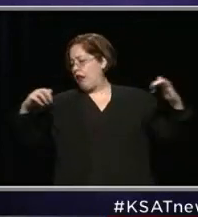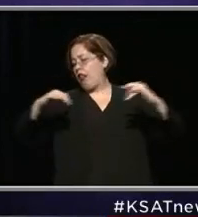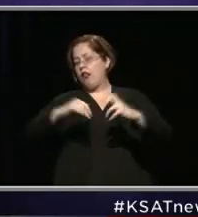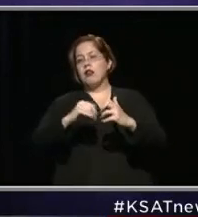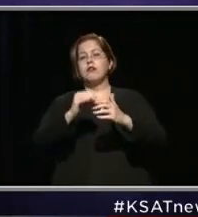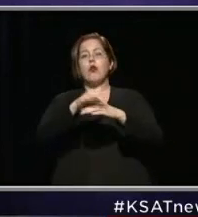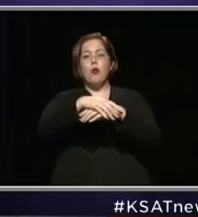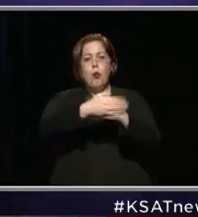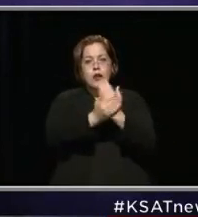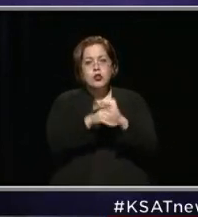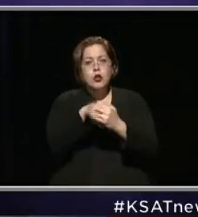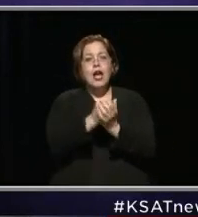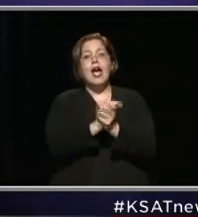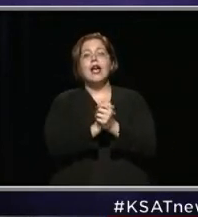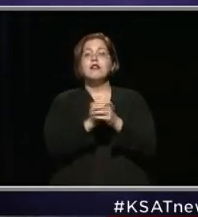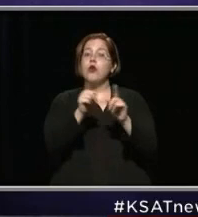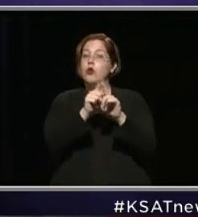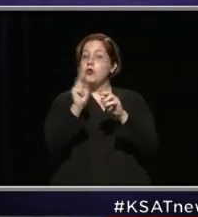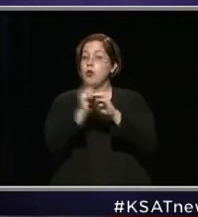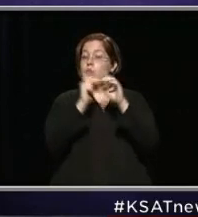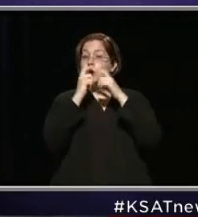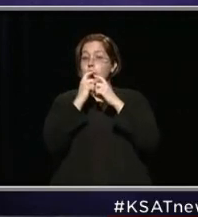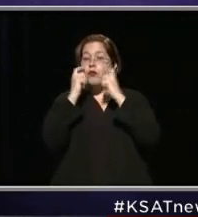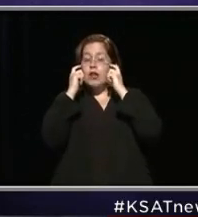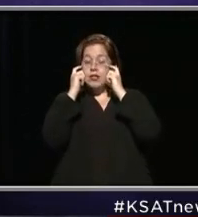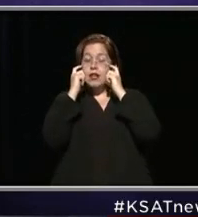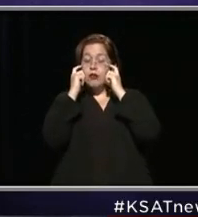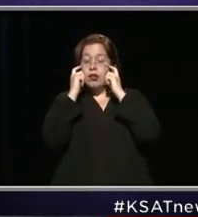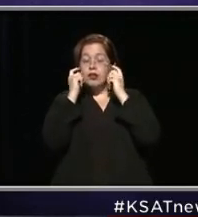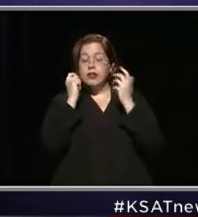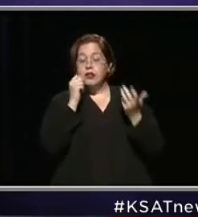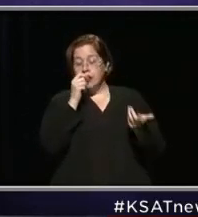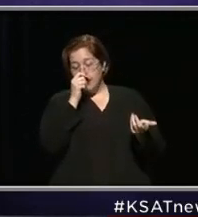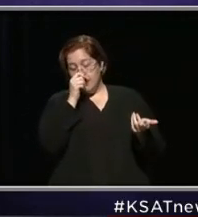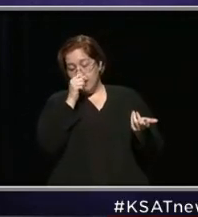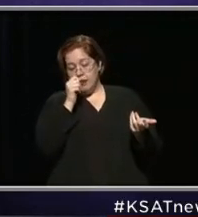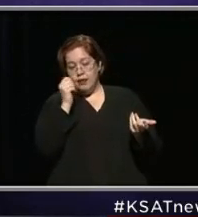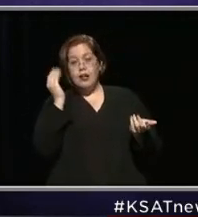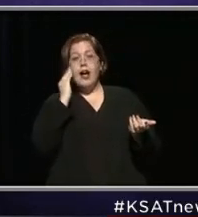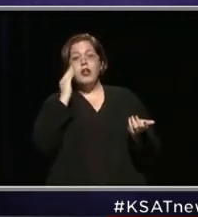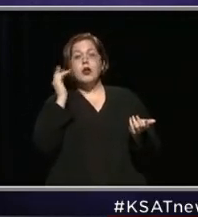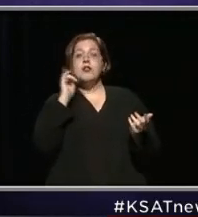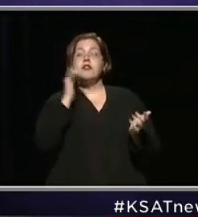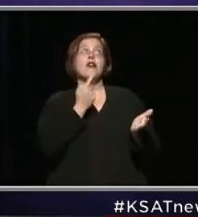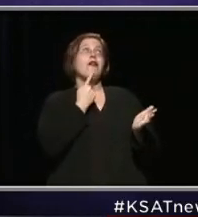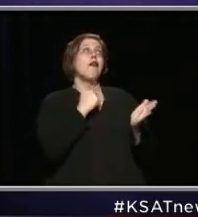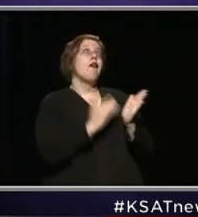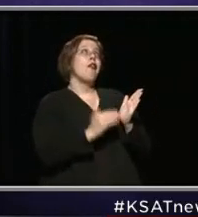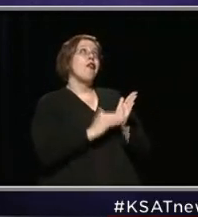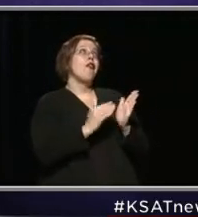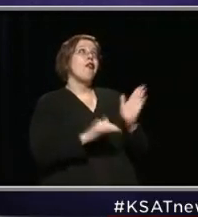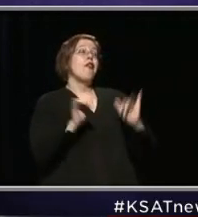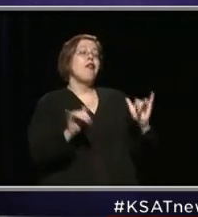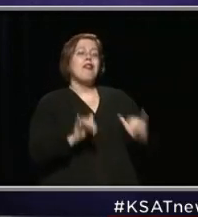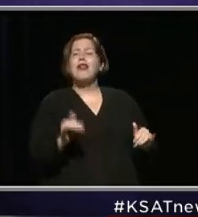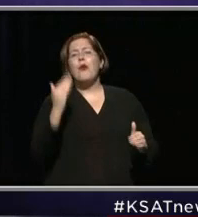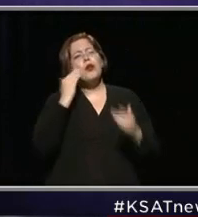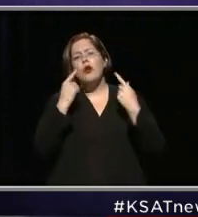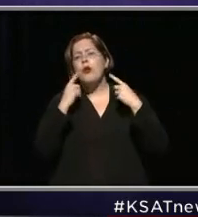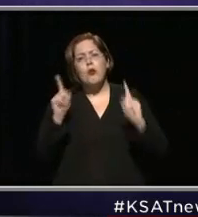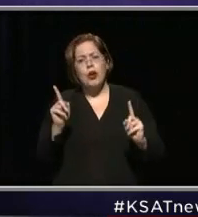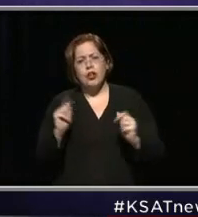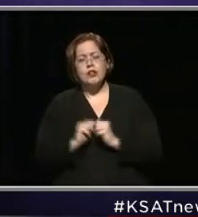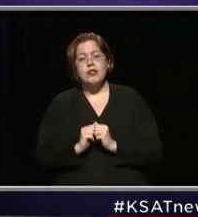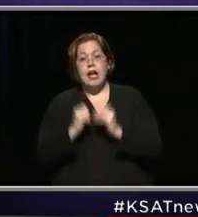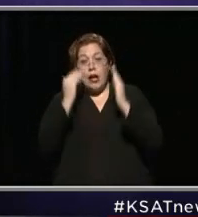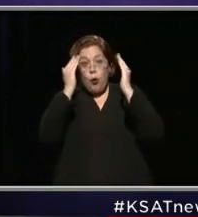wash your hands, and of course, your face covering. I know it sounds like a broken record, but we know that it works, and hopefully